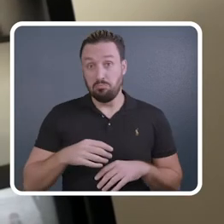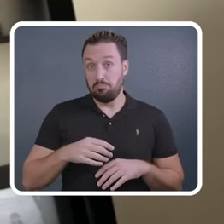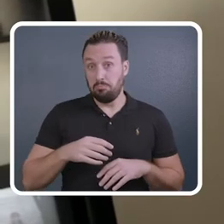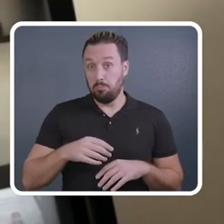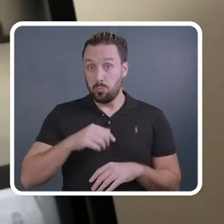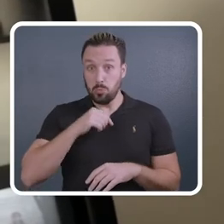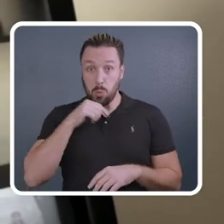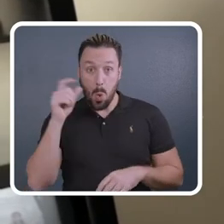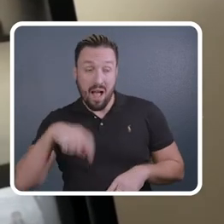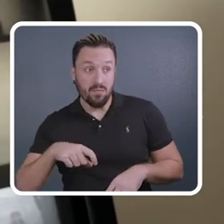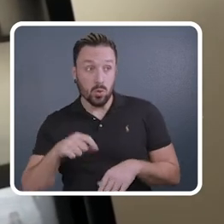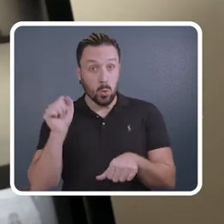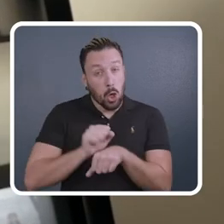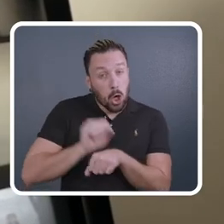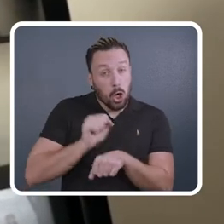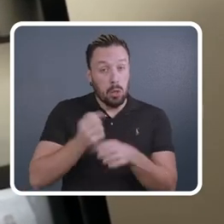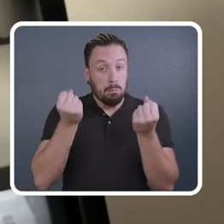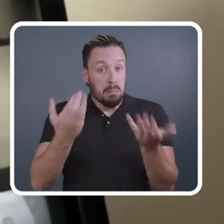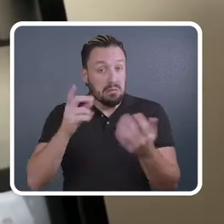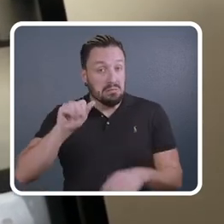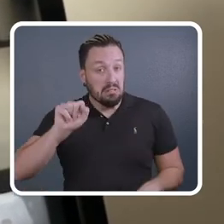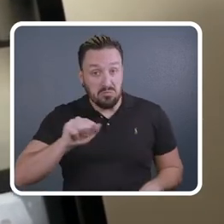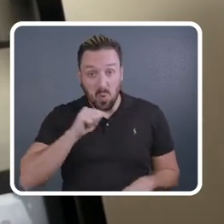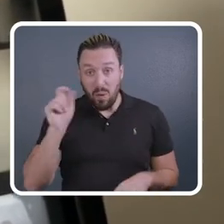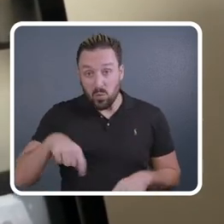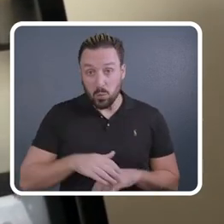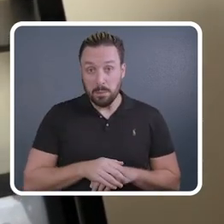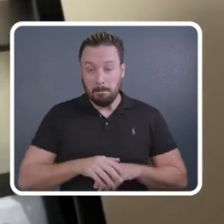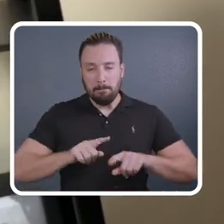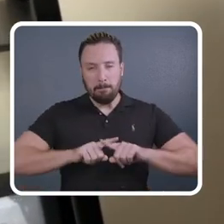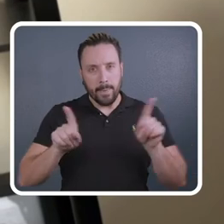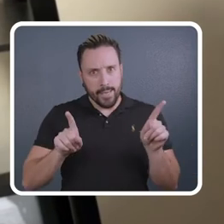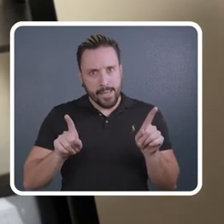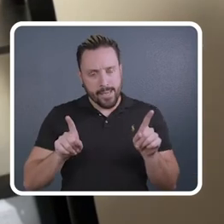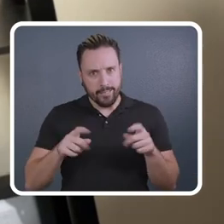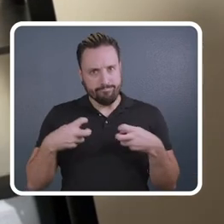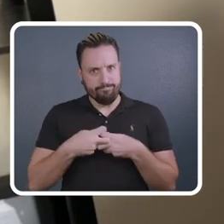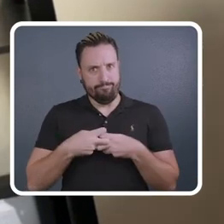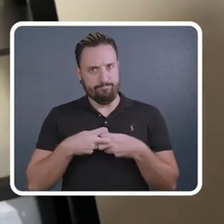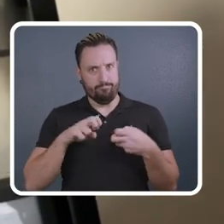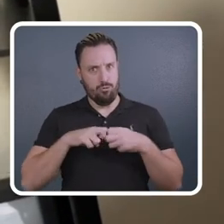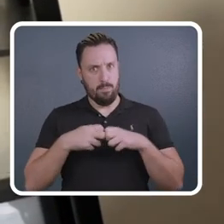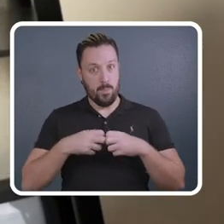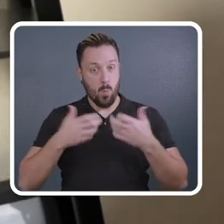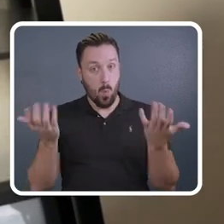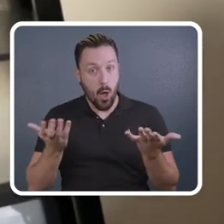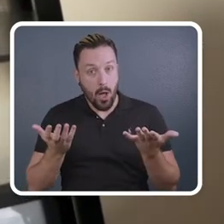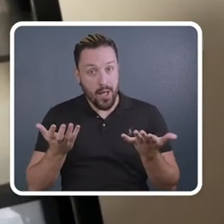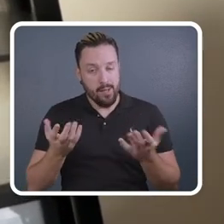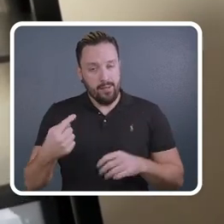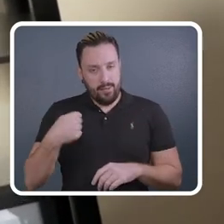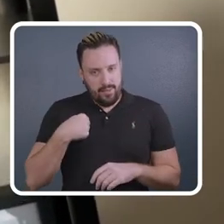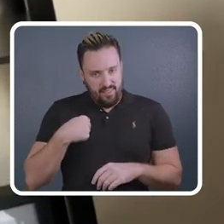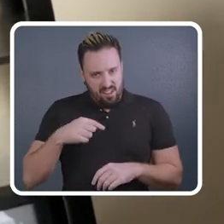I don't have to work that many days. But the big problem was that I